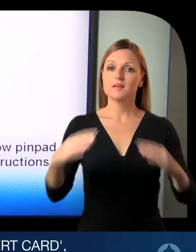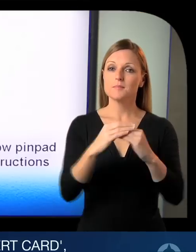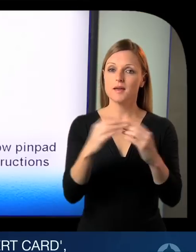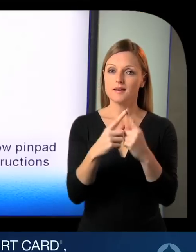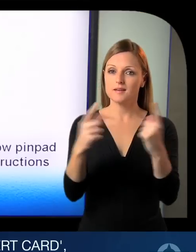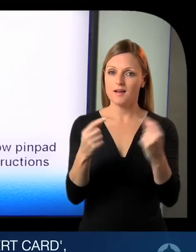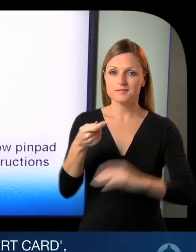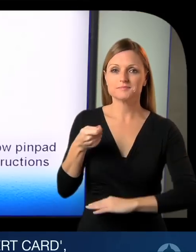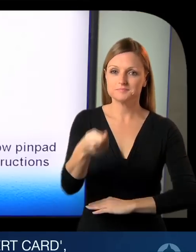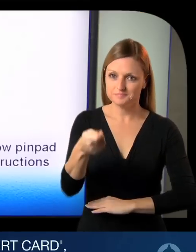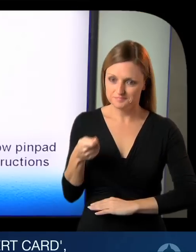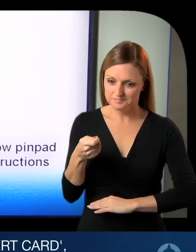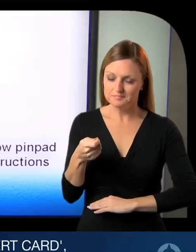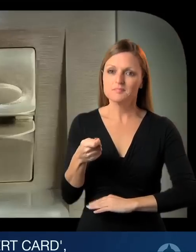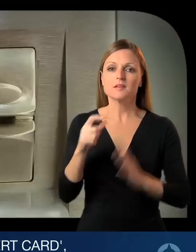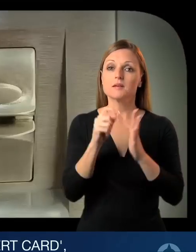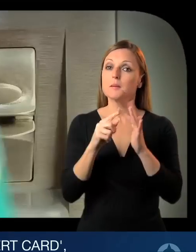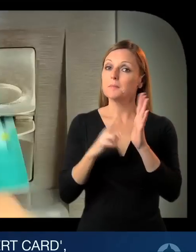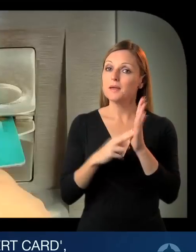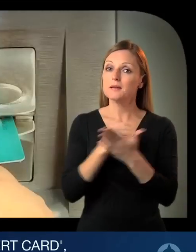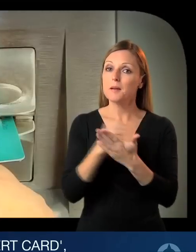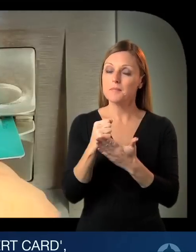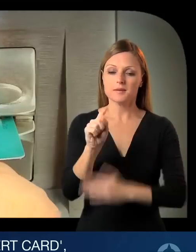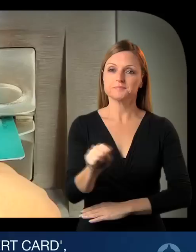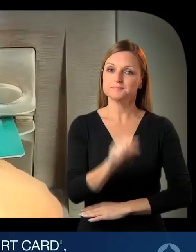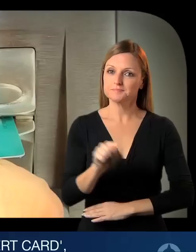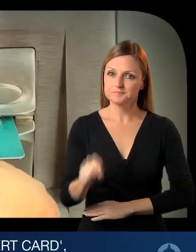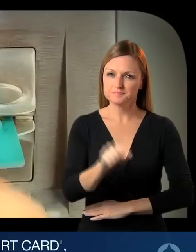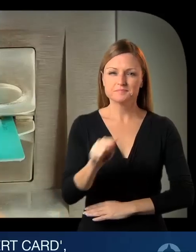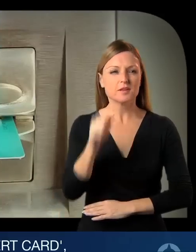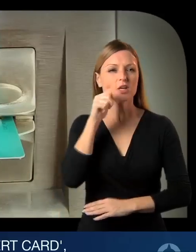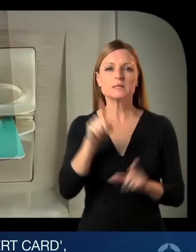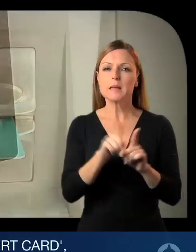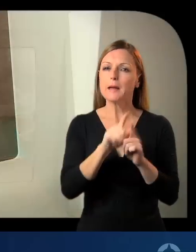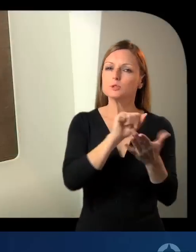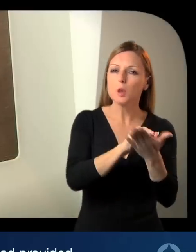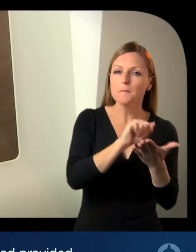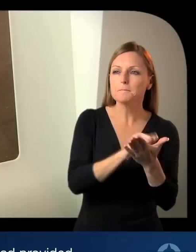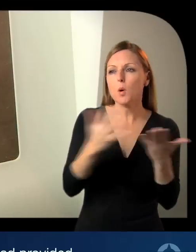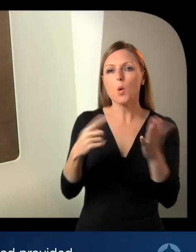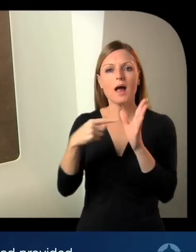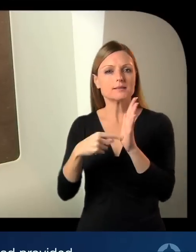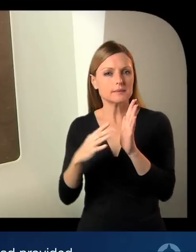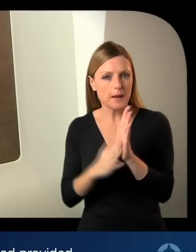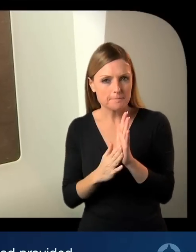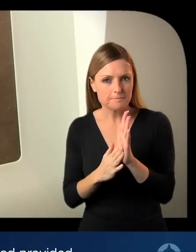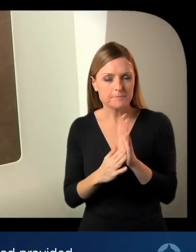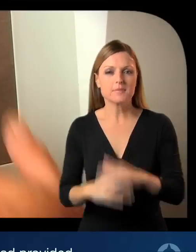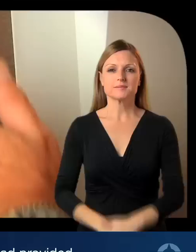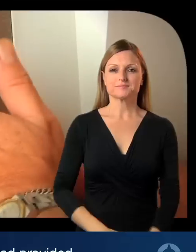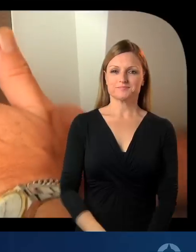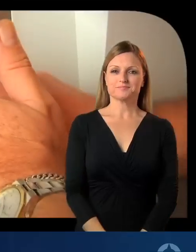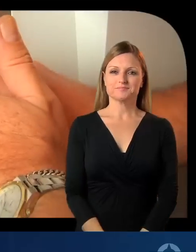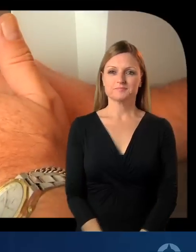When the screen prompts insert card, insert your FPOS card then enter your pin using the pin pad